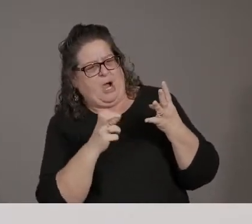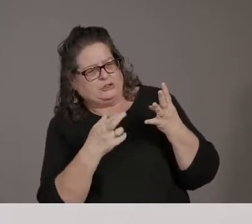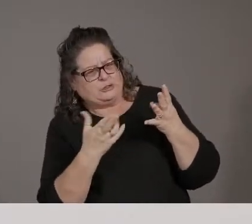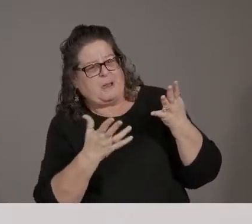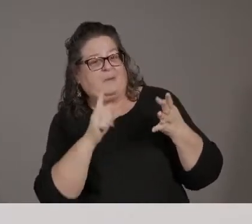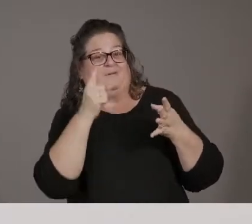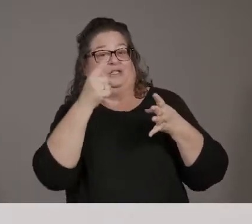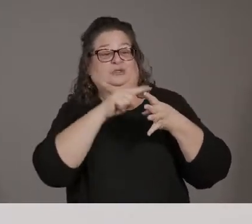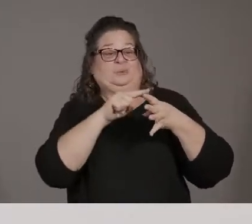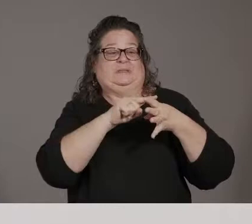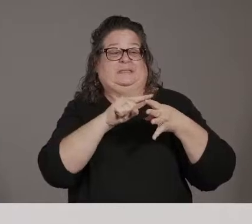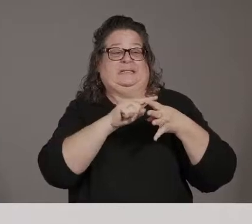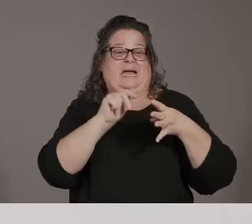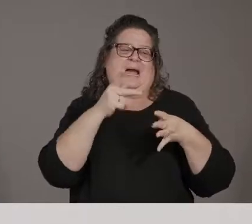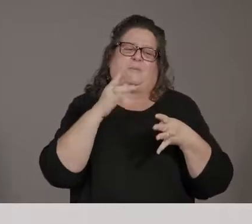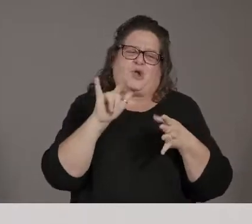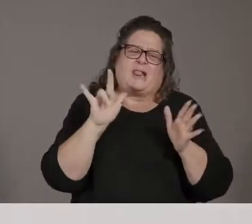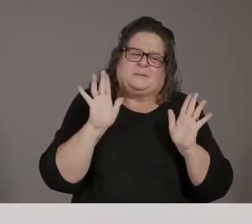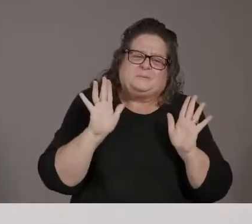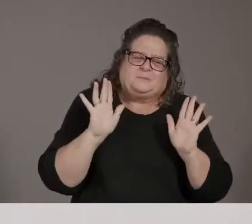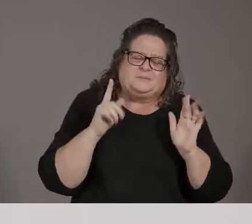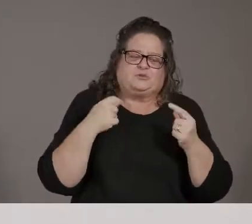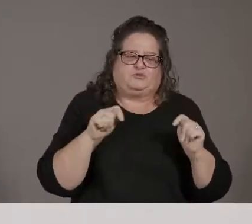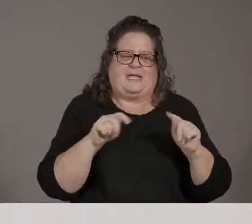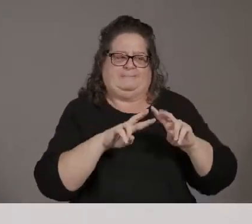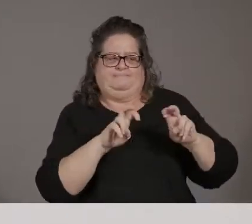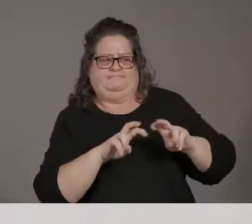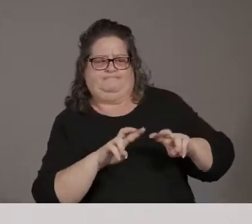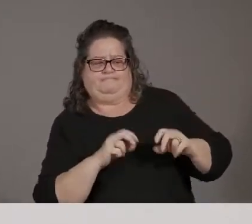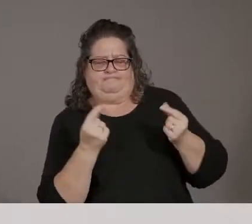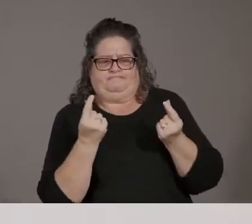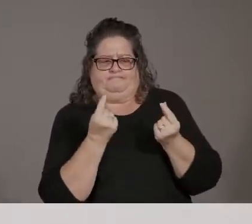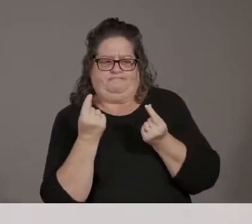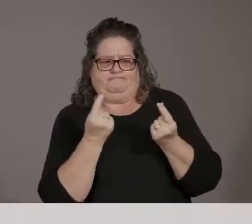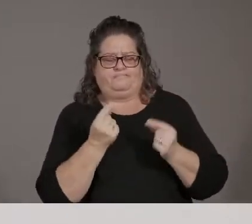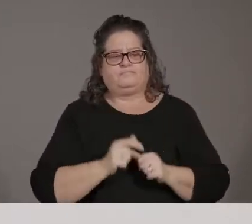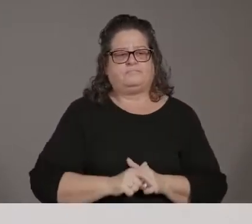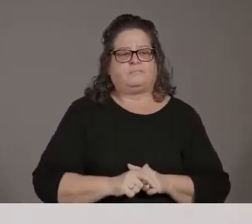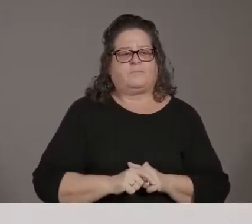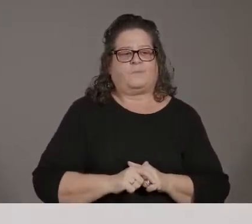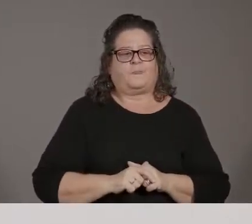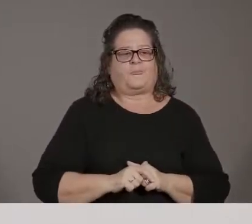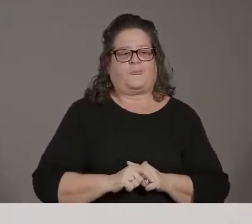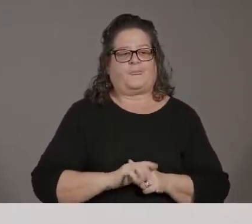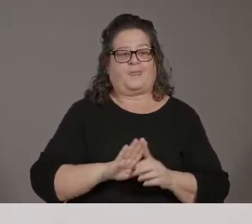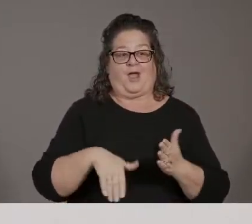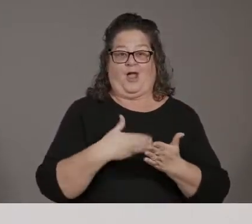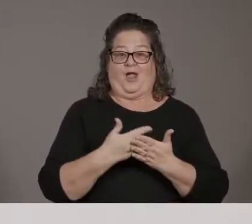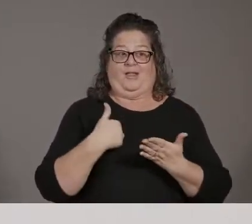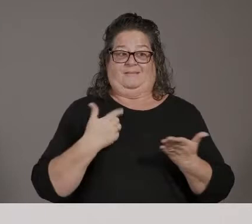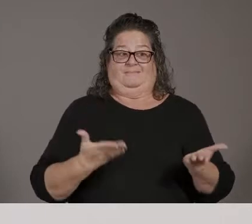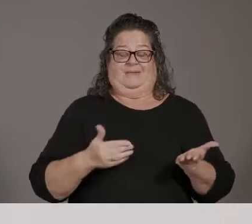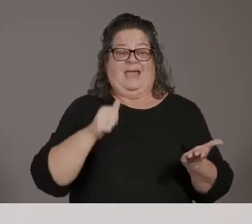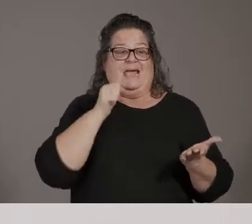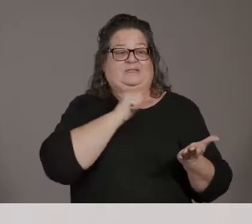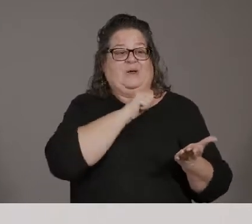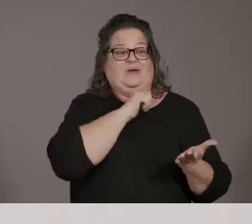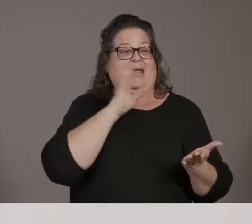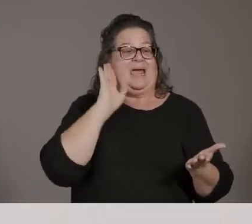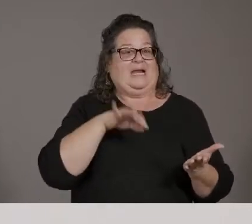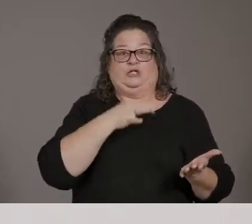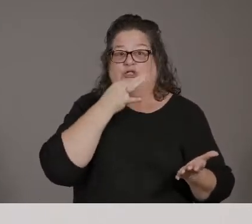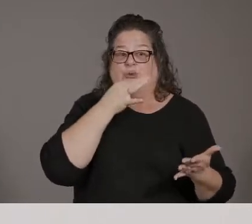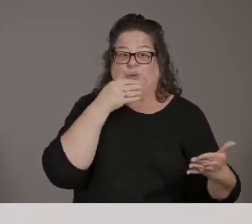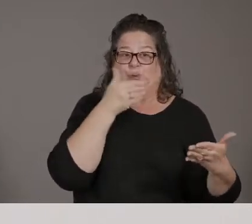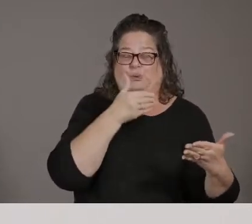of the things that we're trying to figure out right now because, you know, all of us from Arizona know it's going to start getting hot relatively